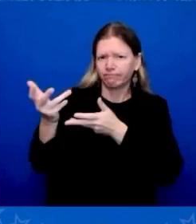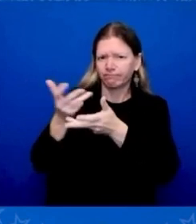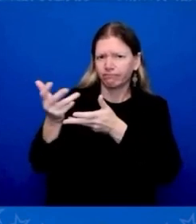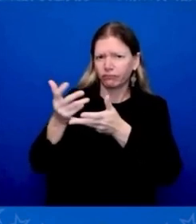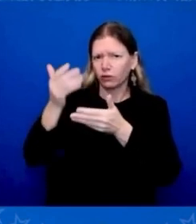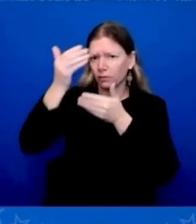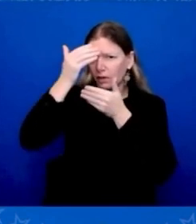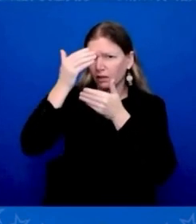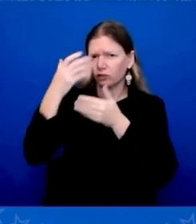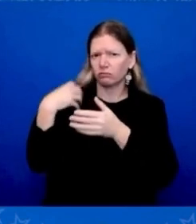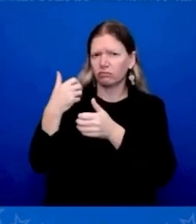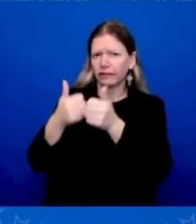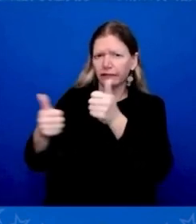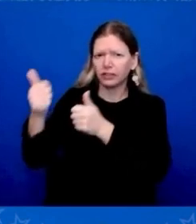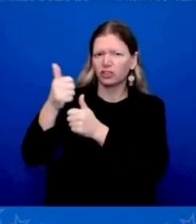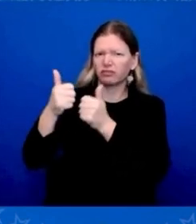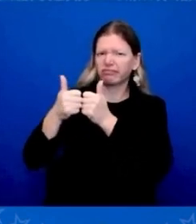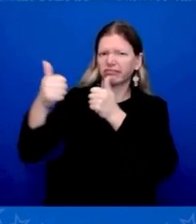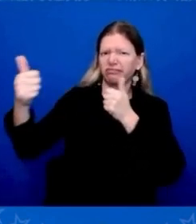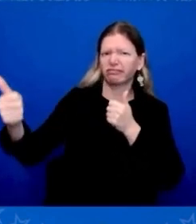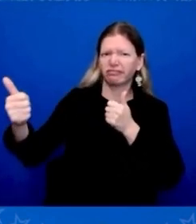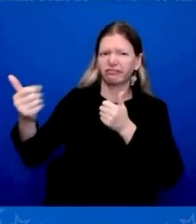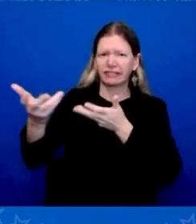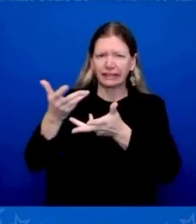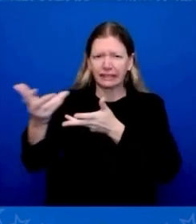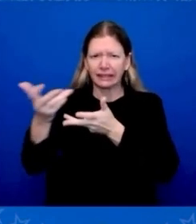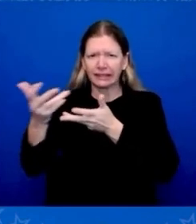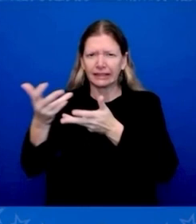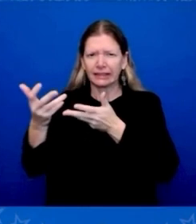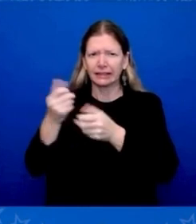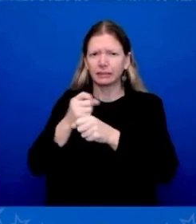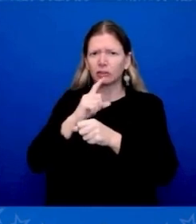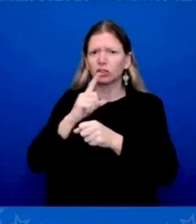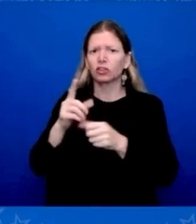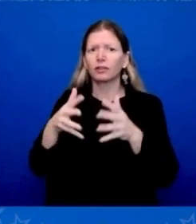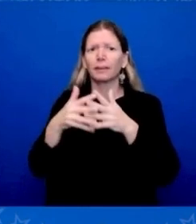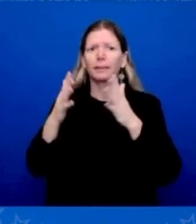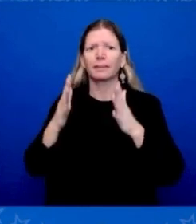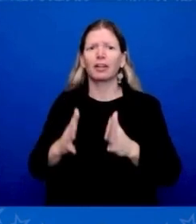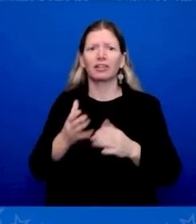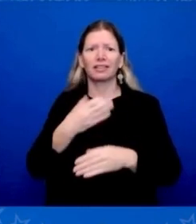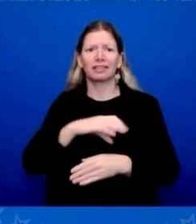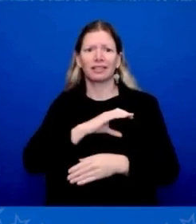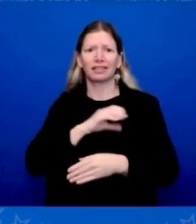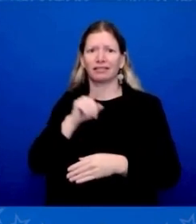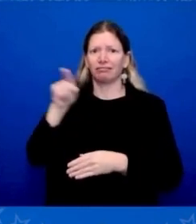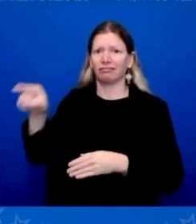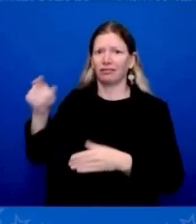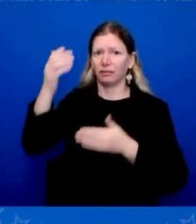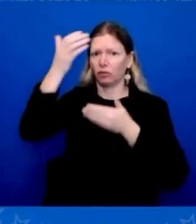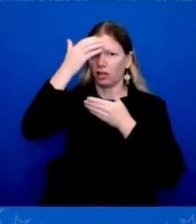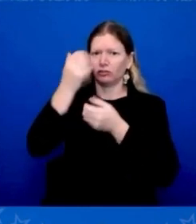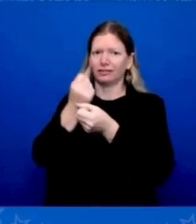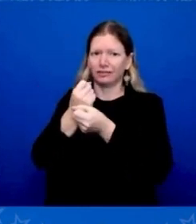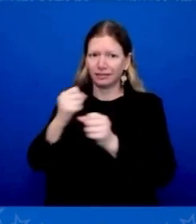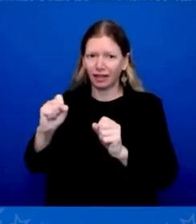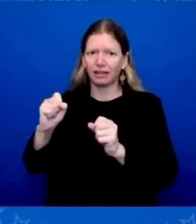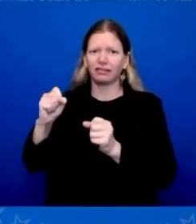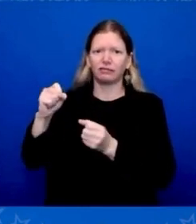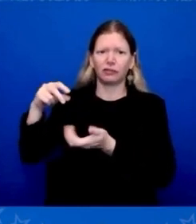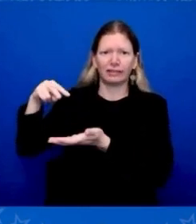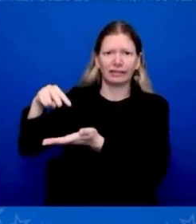American citizens in Morocco are safe, standing ready to provide any necessary assistance to the Moroccan people as well. made that offer.